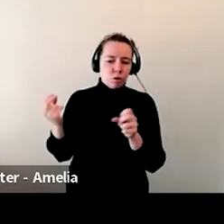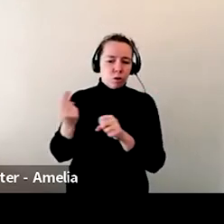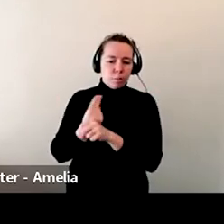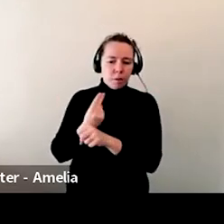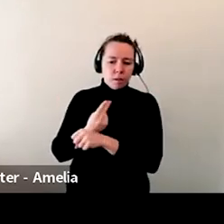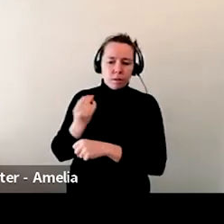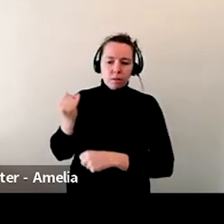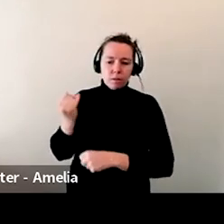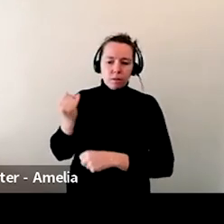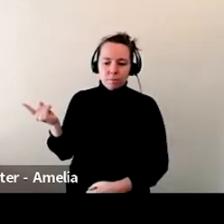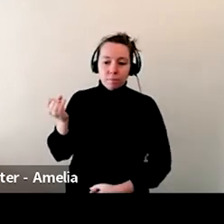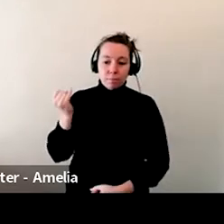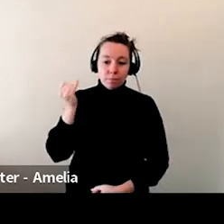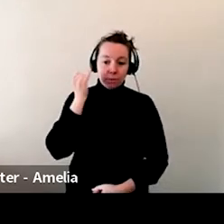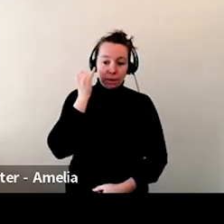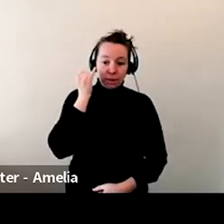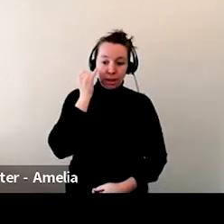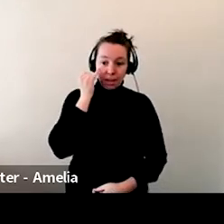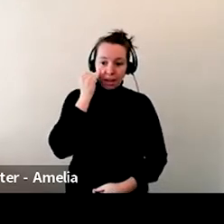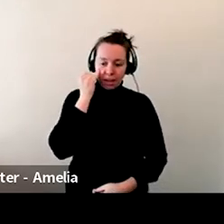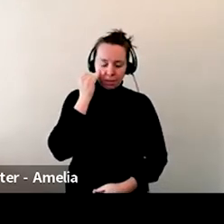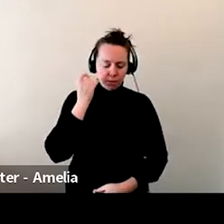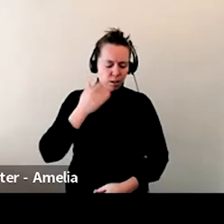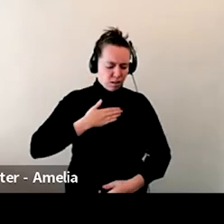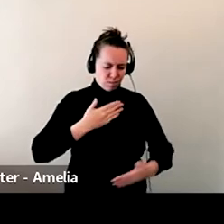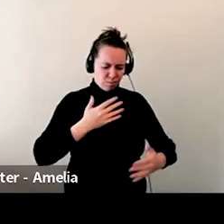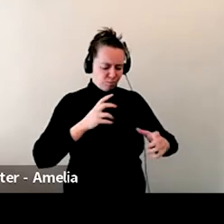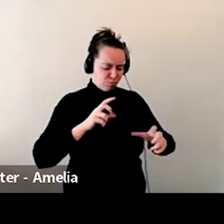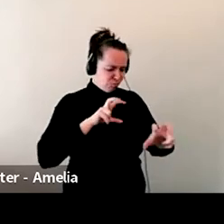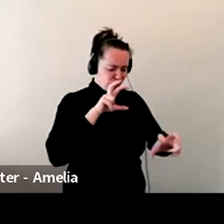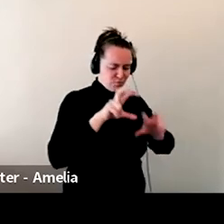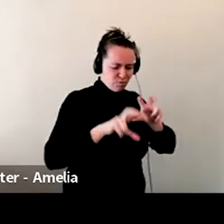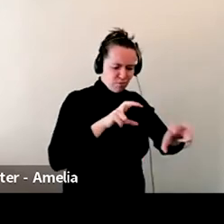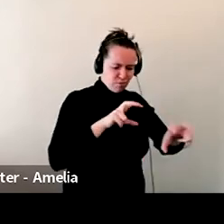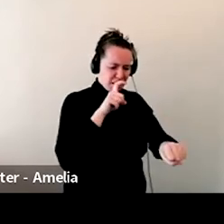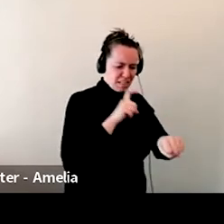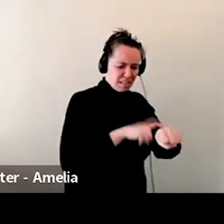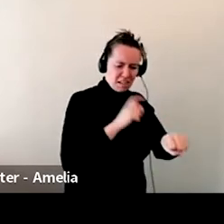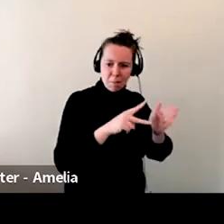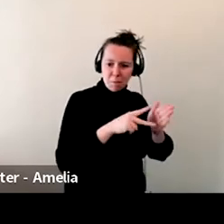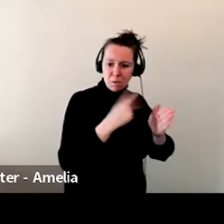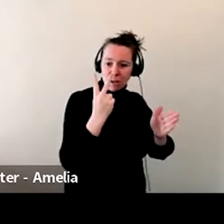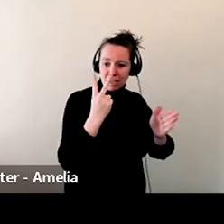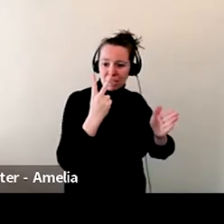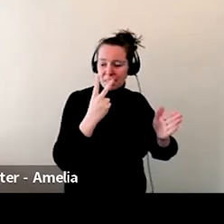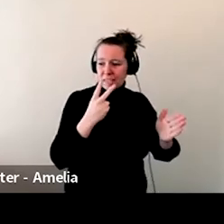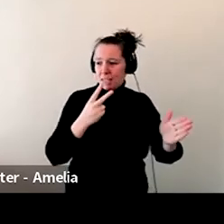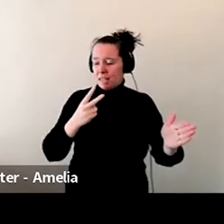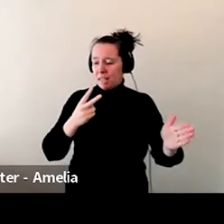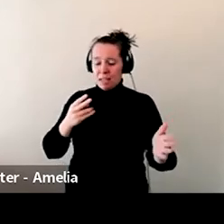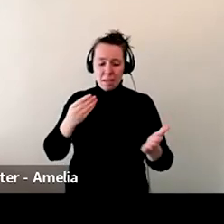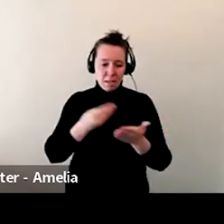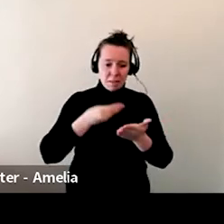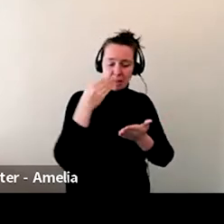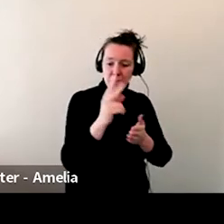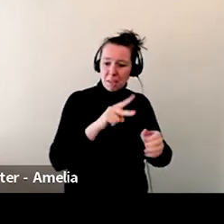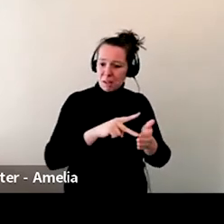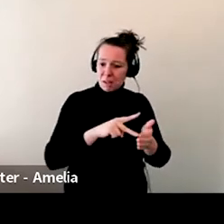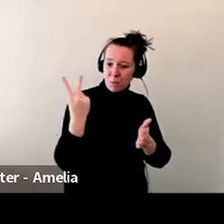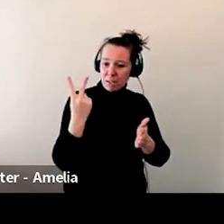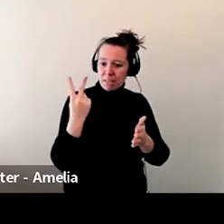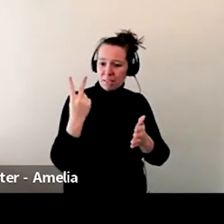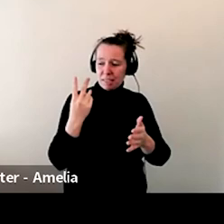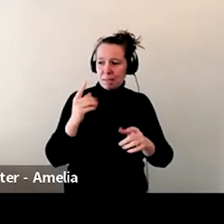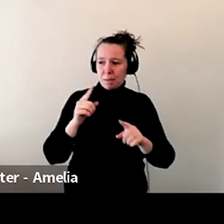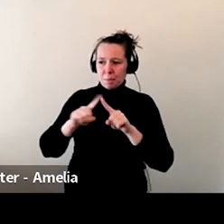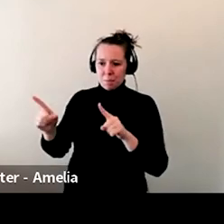if it took you twice as long and cost you twice as much and you made half as much, would you still do it? And he was saying that to me at